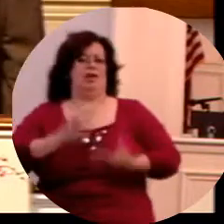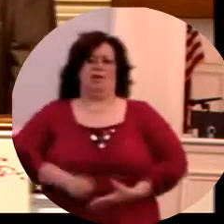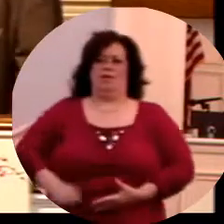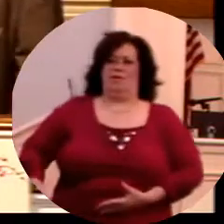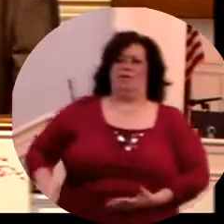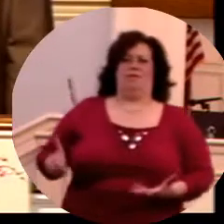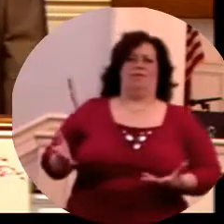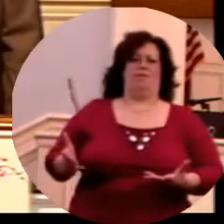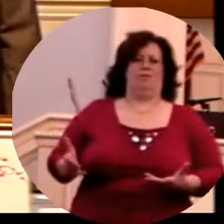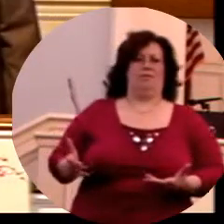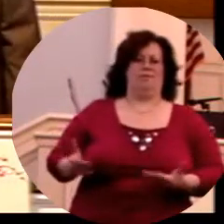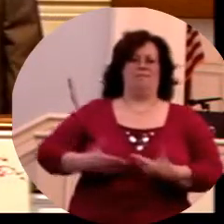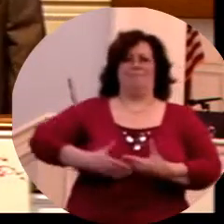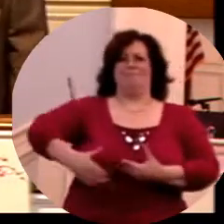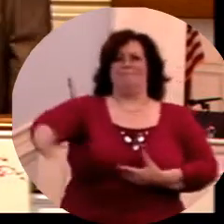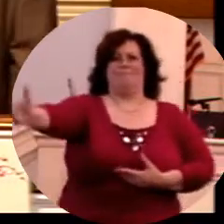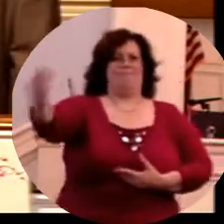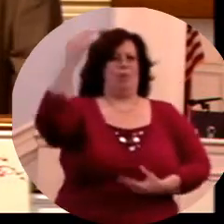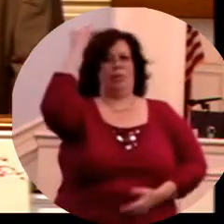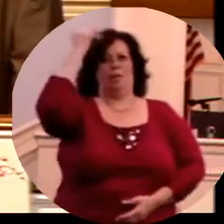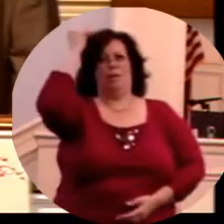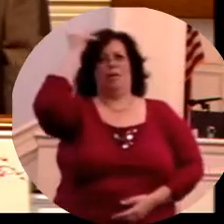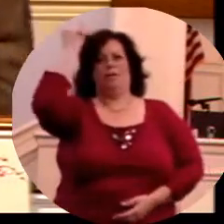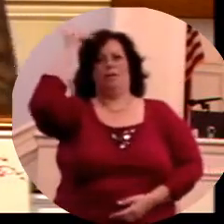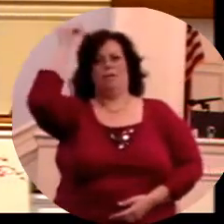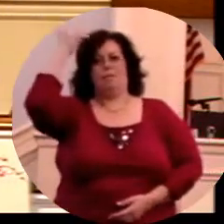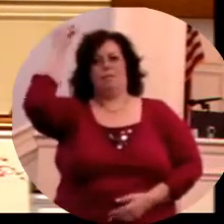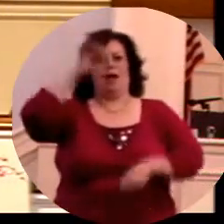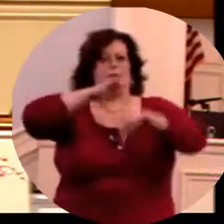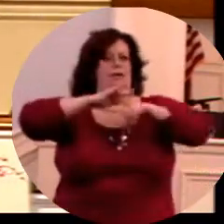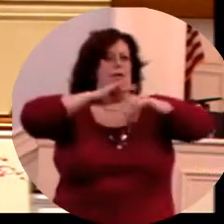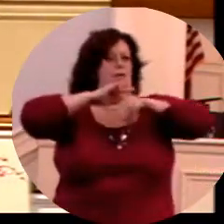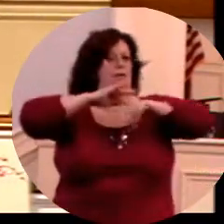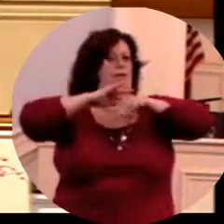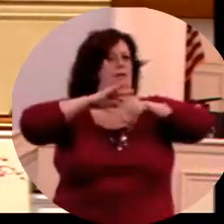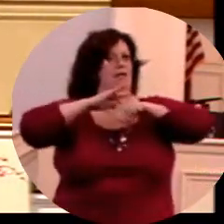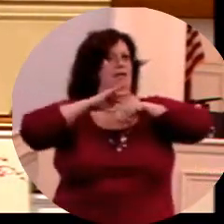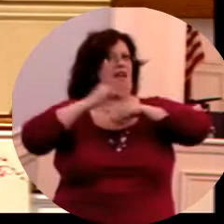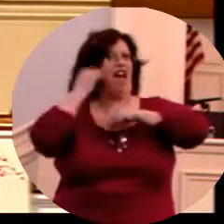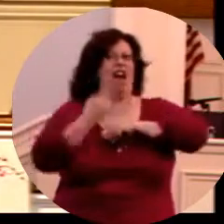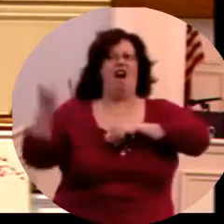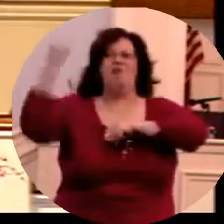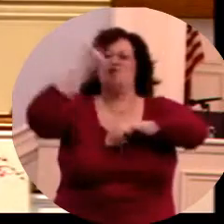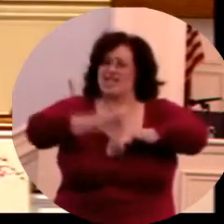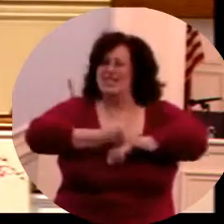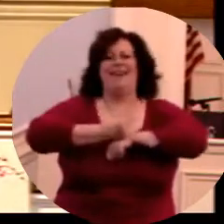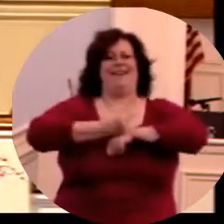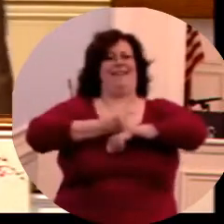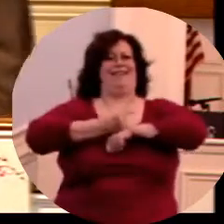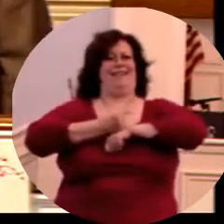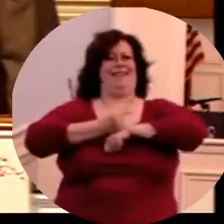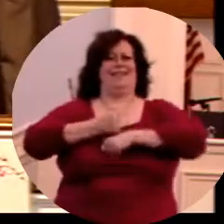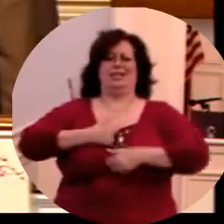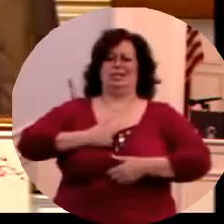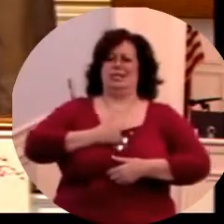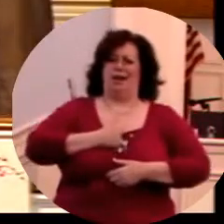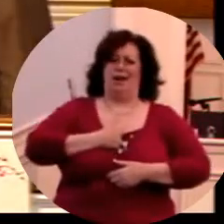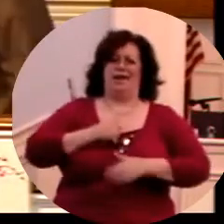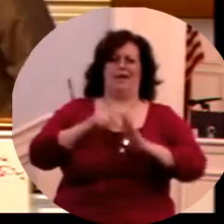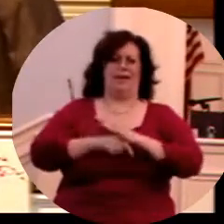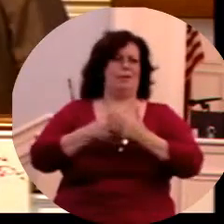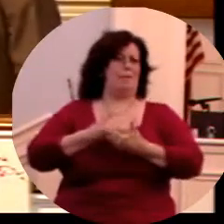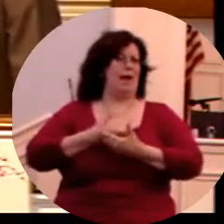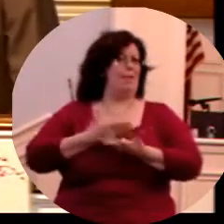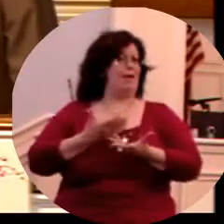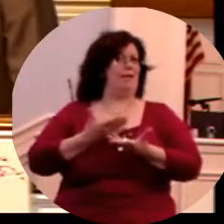day of my life since I aborted that child. There has not been one day of my life that I did not